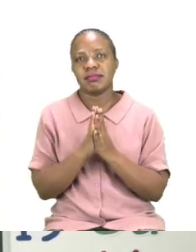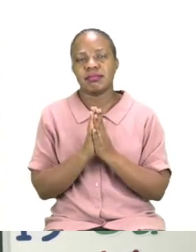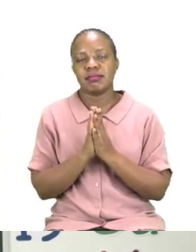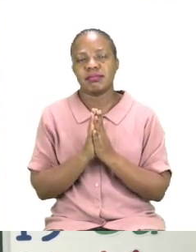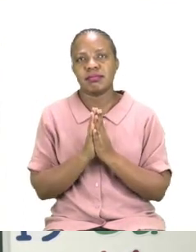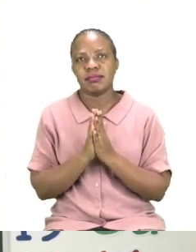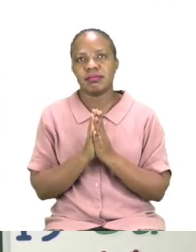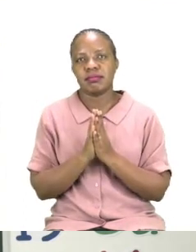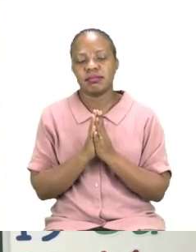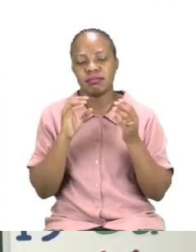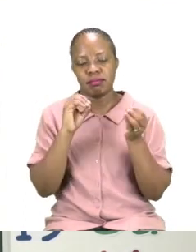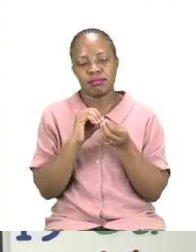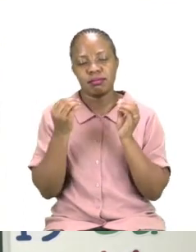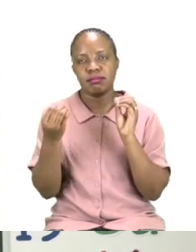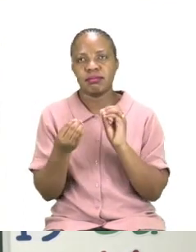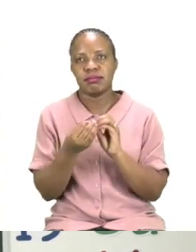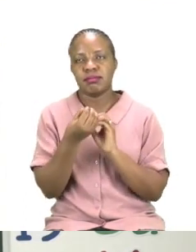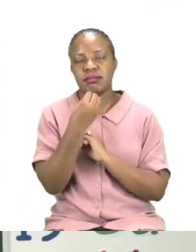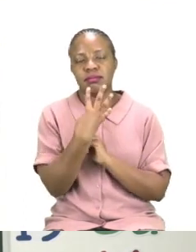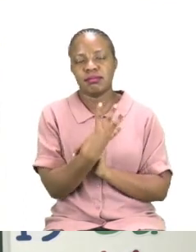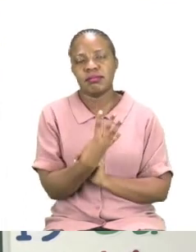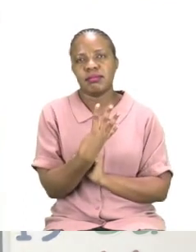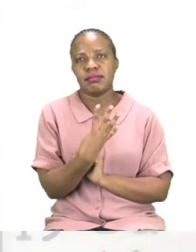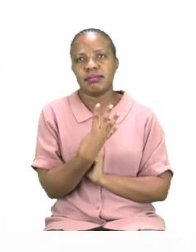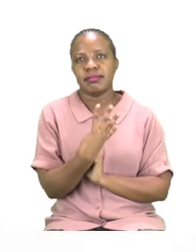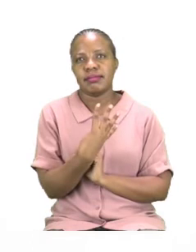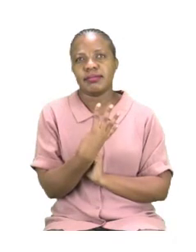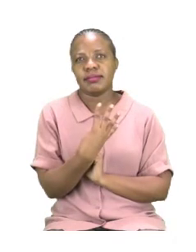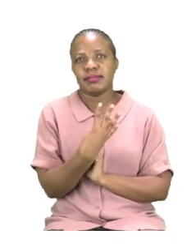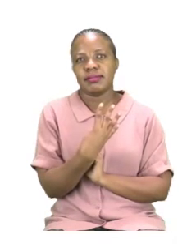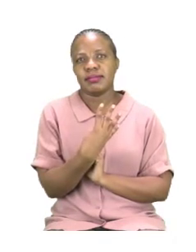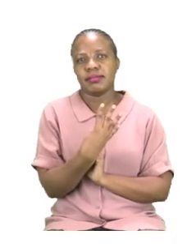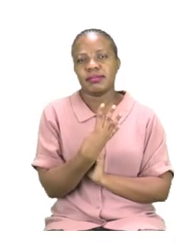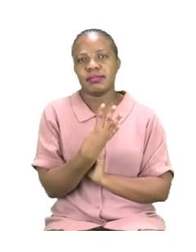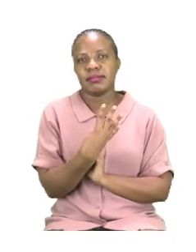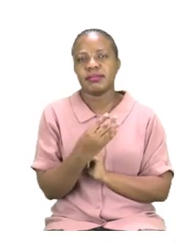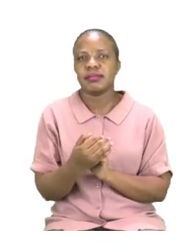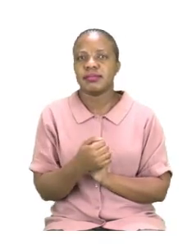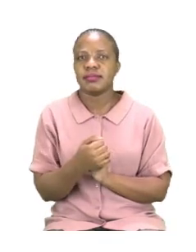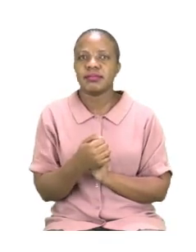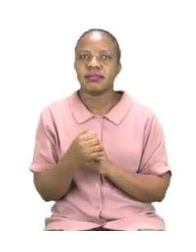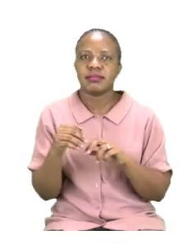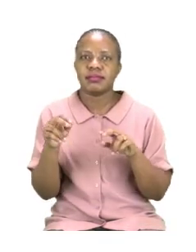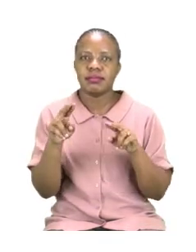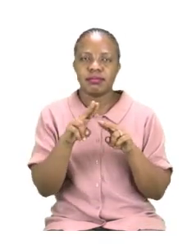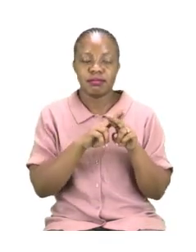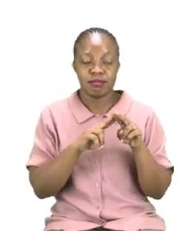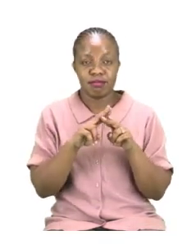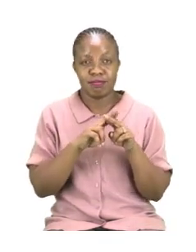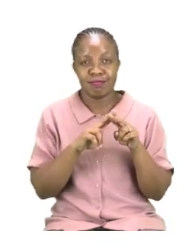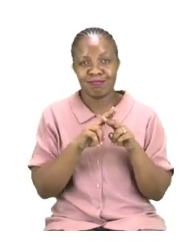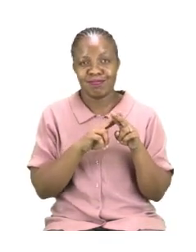a look at number 4. Number 4, we are going to use that knowledge to